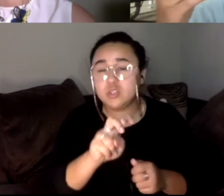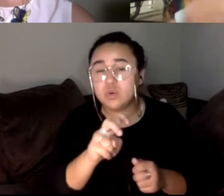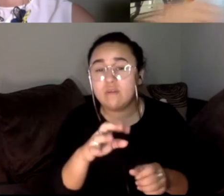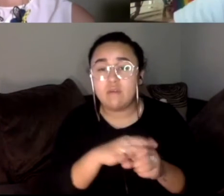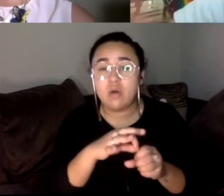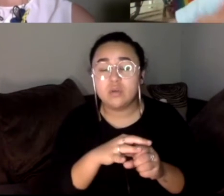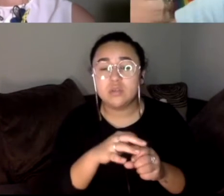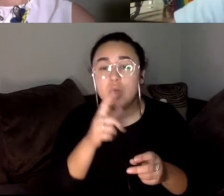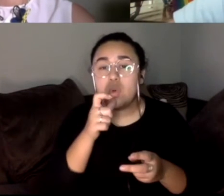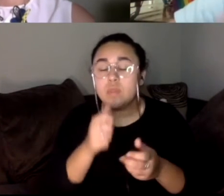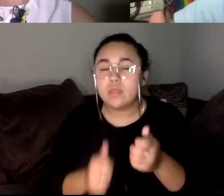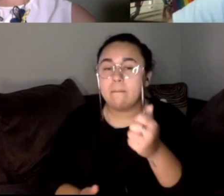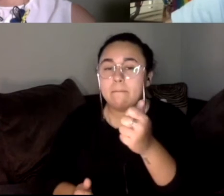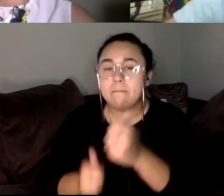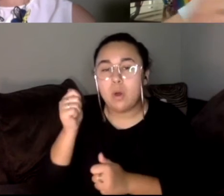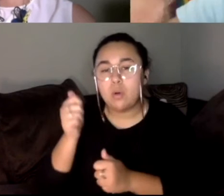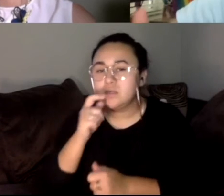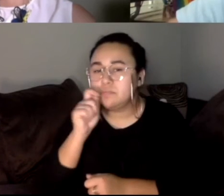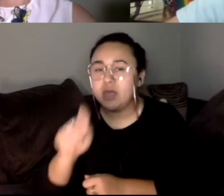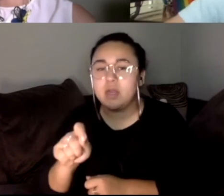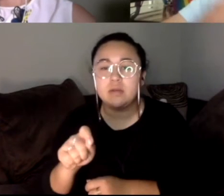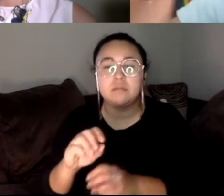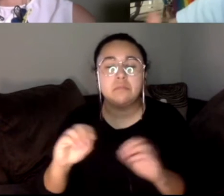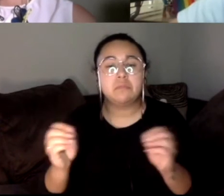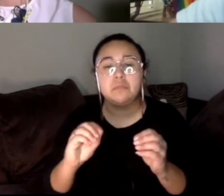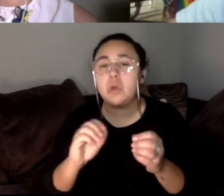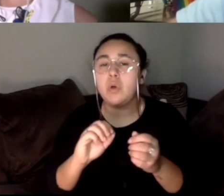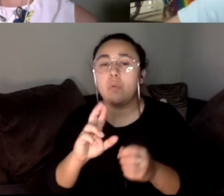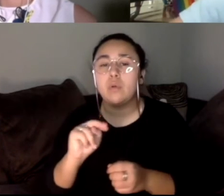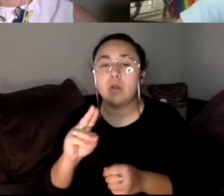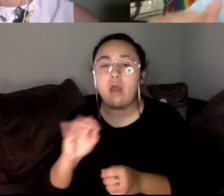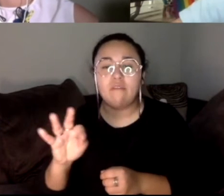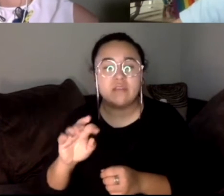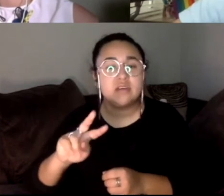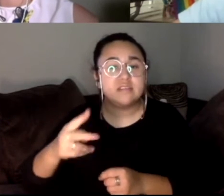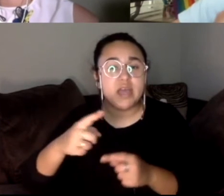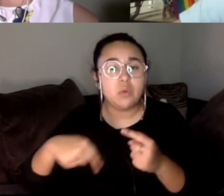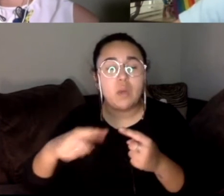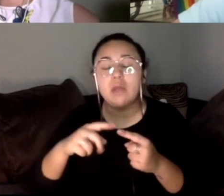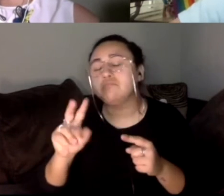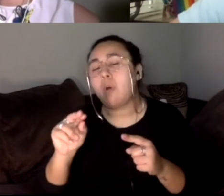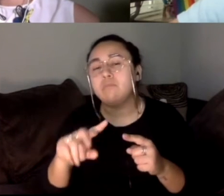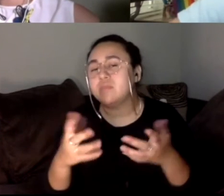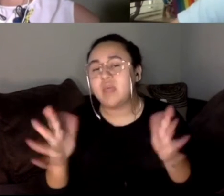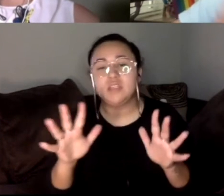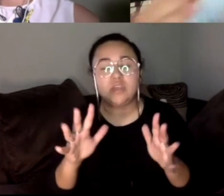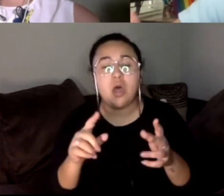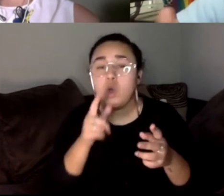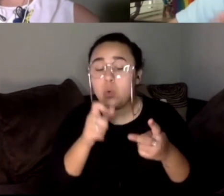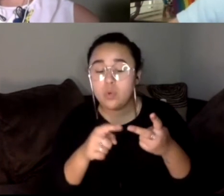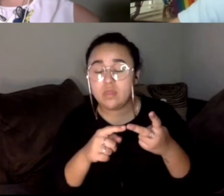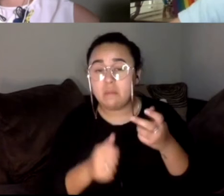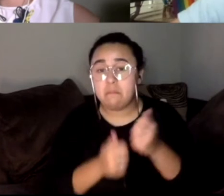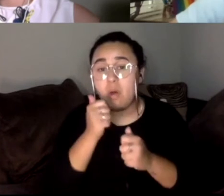the most just period. There's no runoff. There's no second round. It's just it. And they immediately become governor, essentially